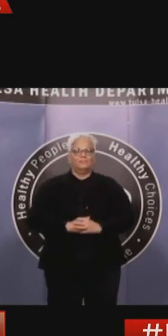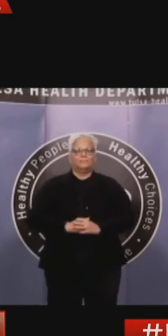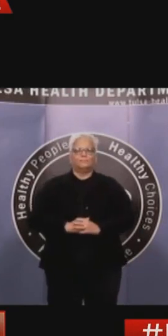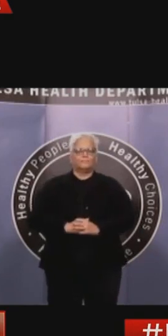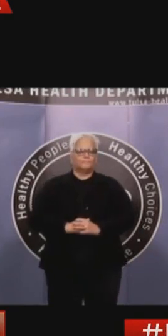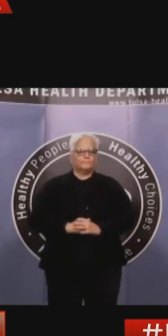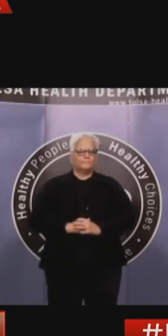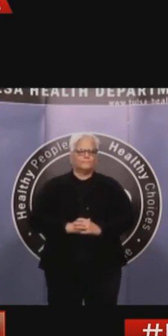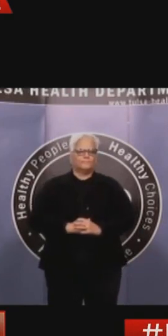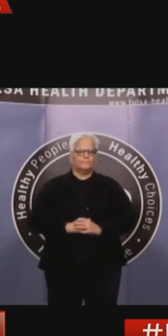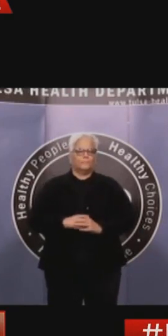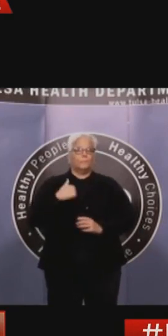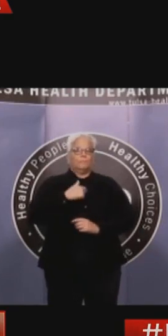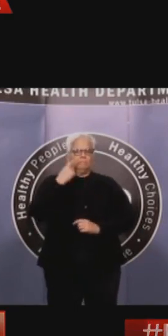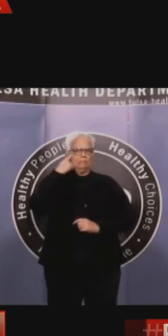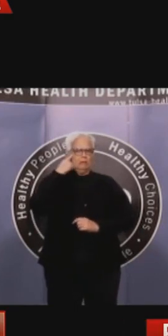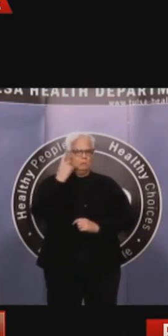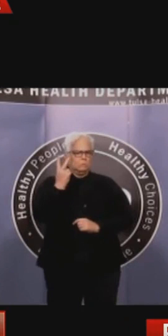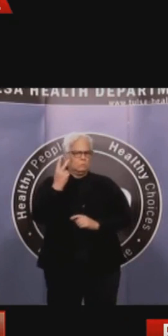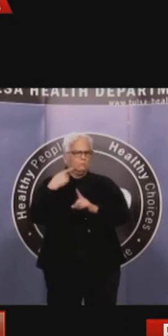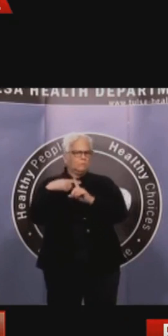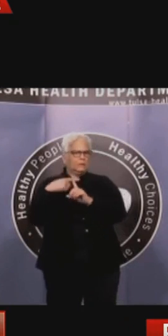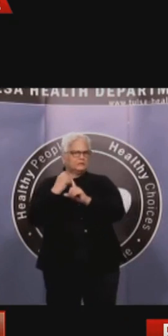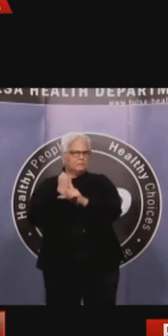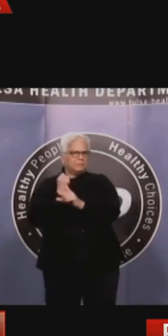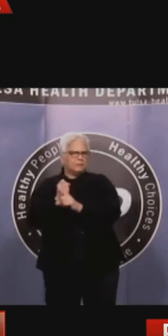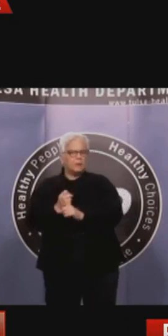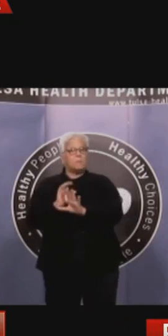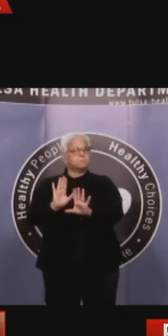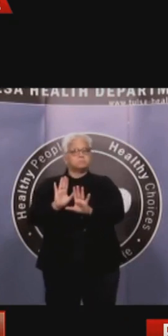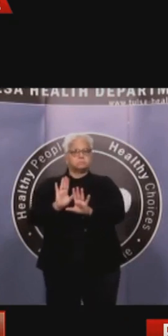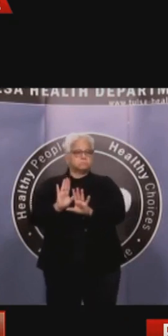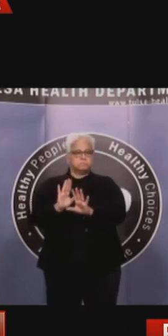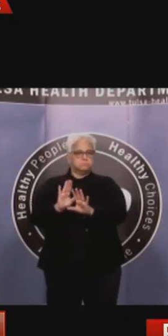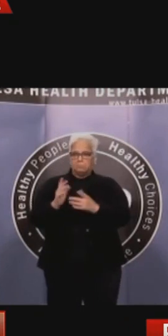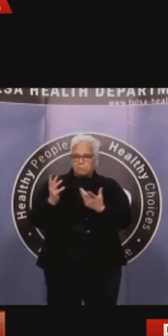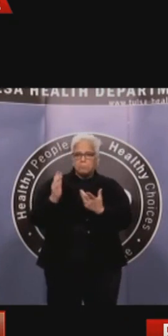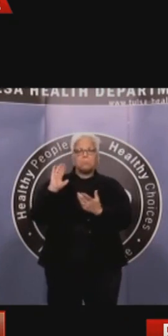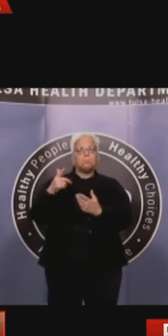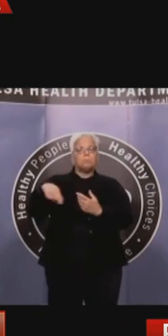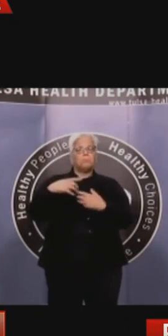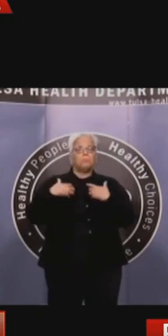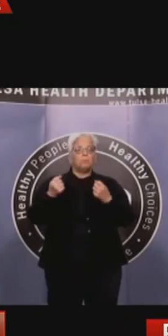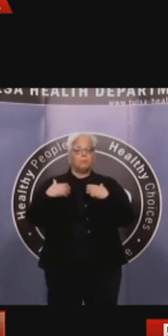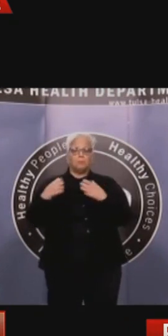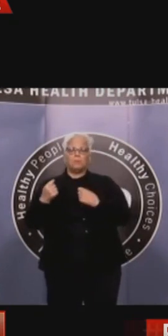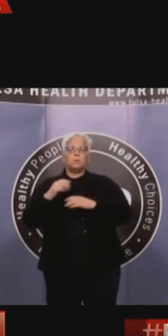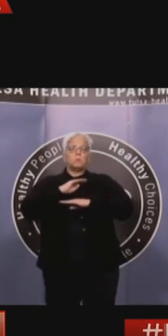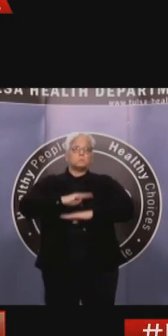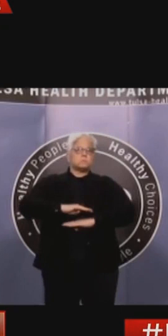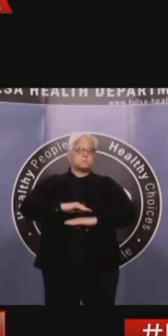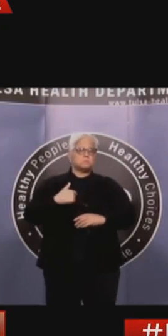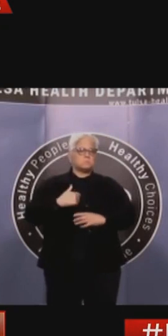have implemented to protect the jail are working. And the population is at 974 this morning. That's